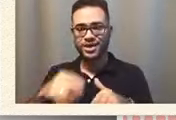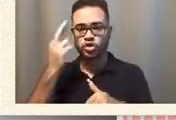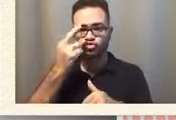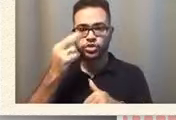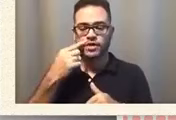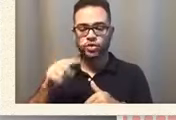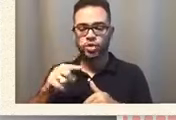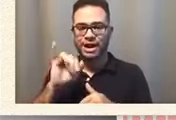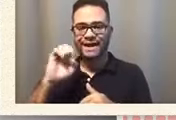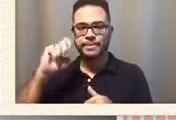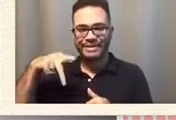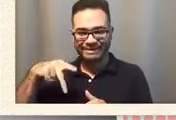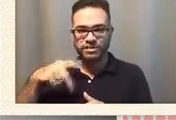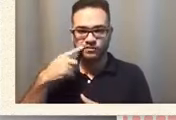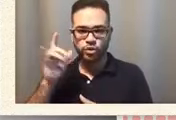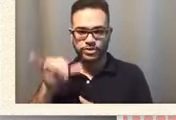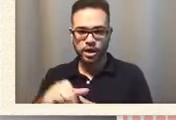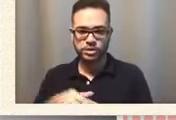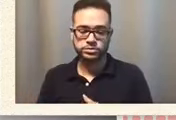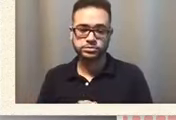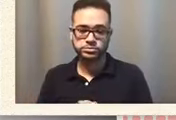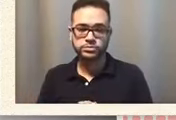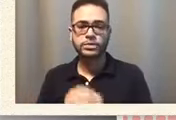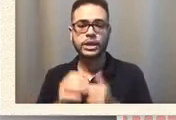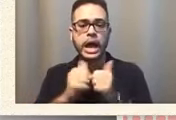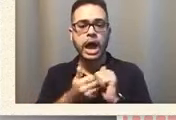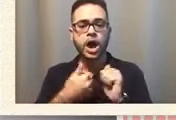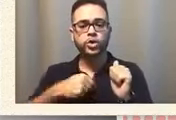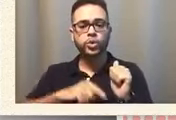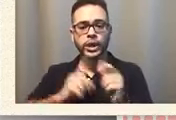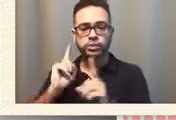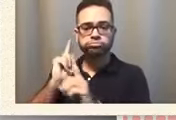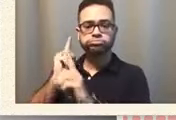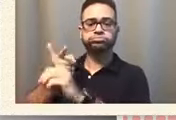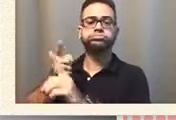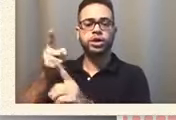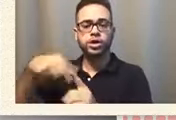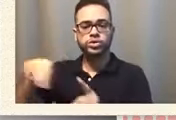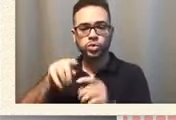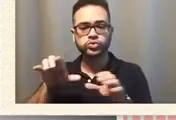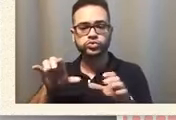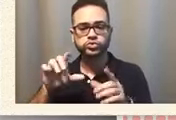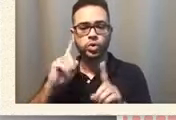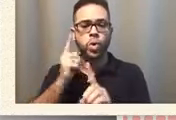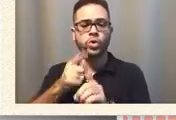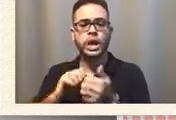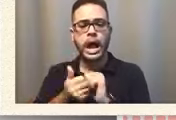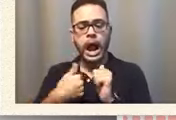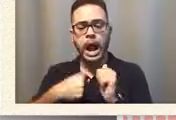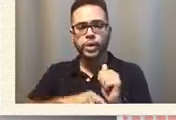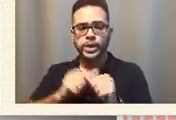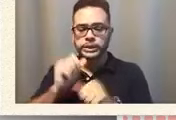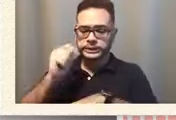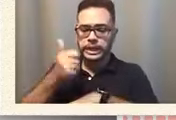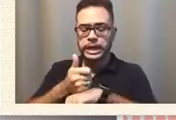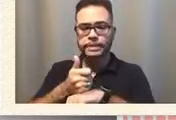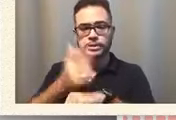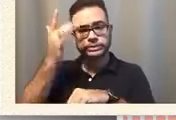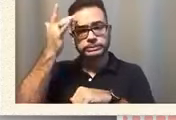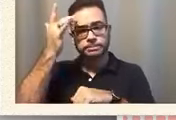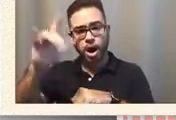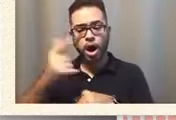how do we reach those goals how are we going to put smart goals into place